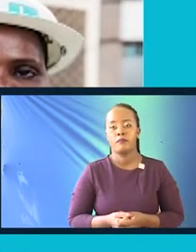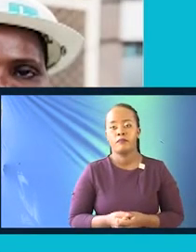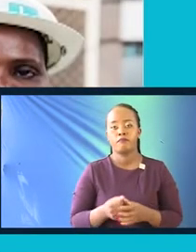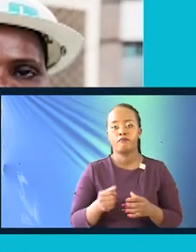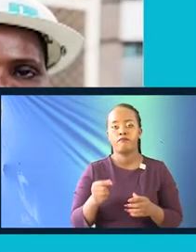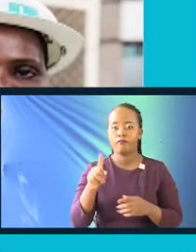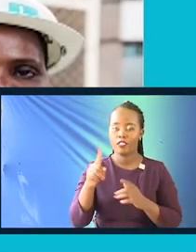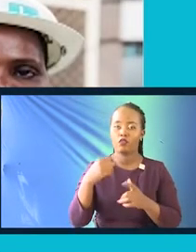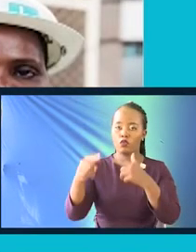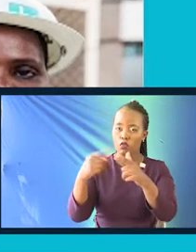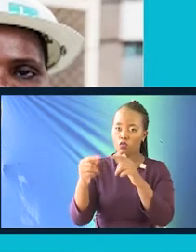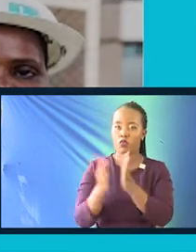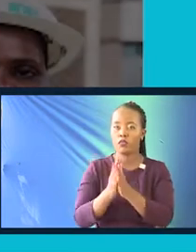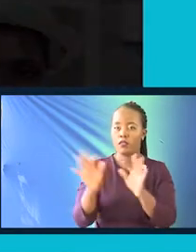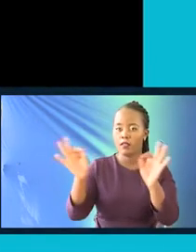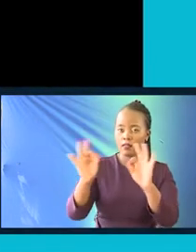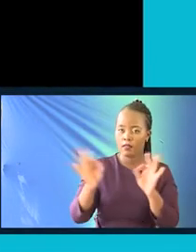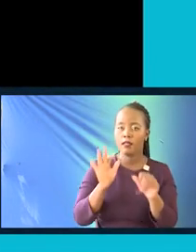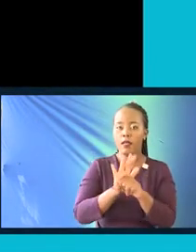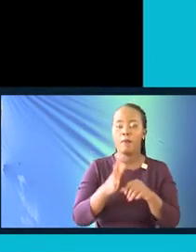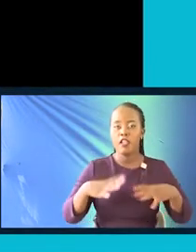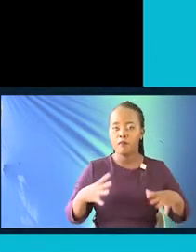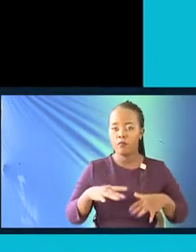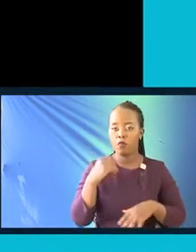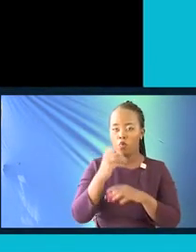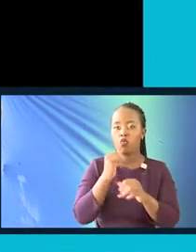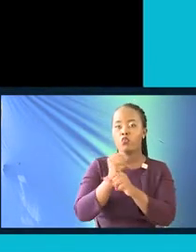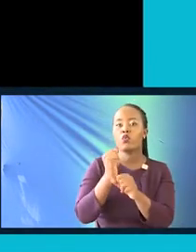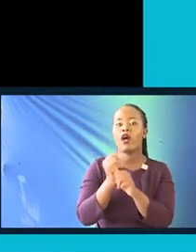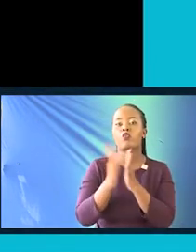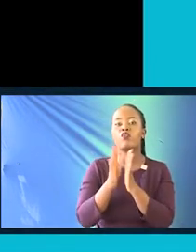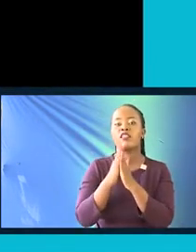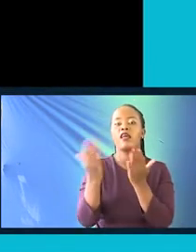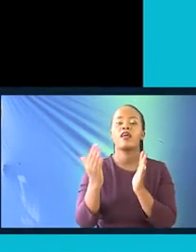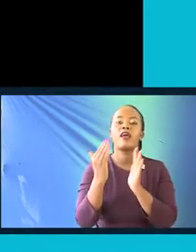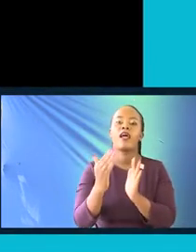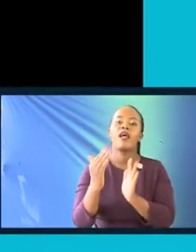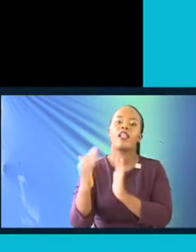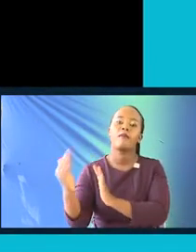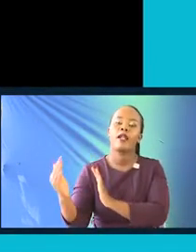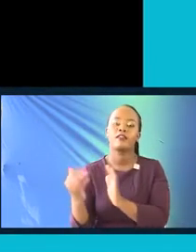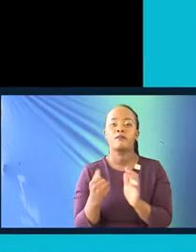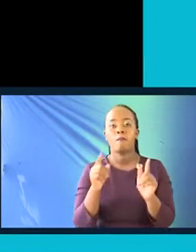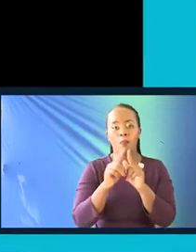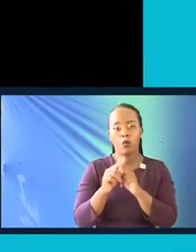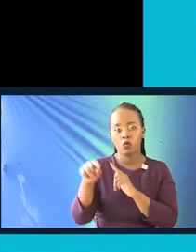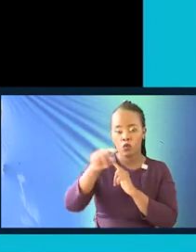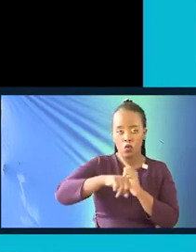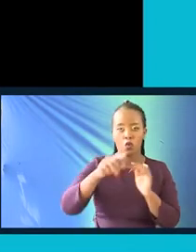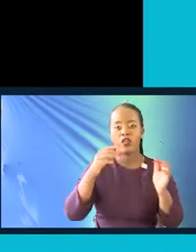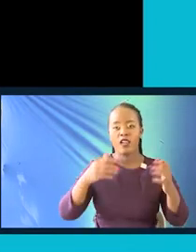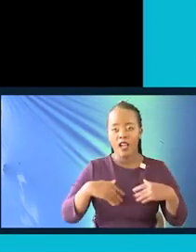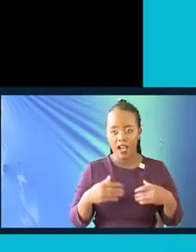That continues with our wall of fame, so you can see all the people that have worked on the libraries and the visibility. This is an archive that we've been building